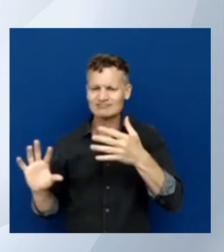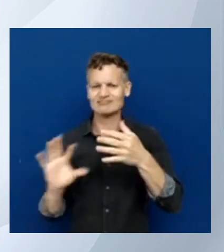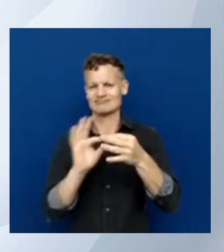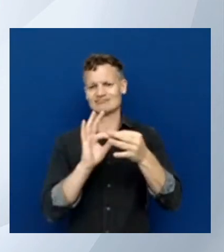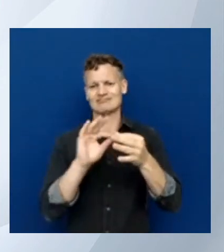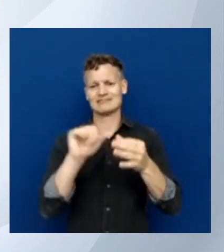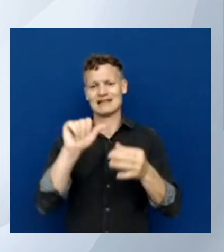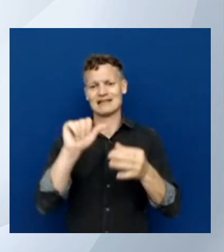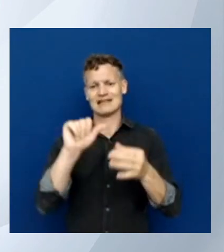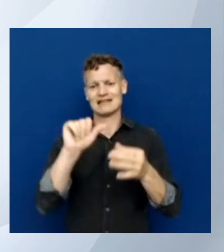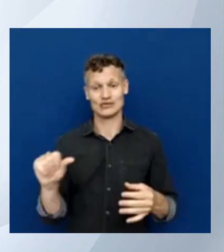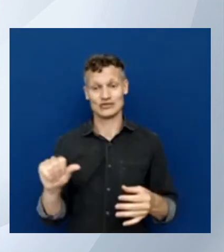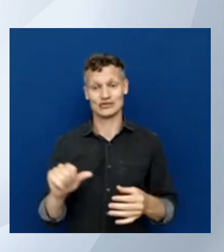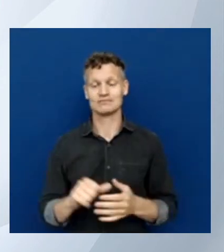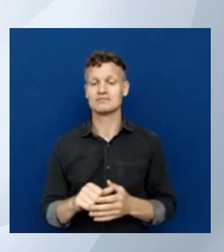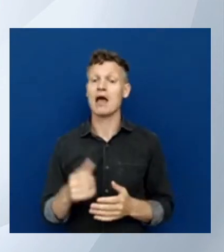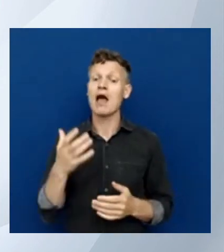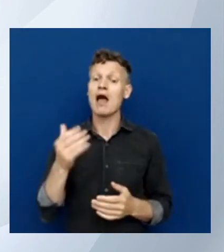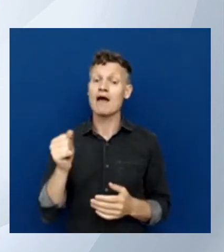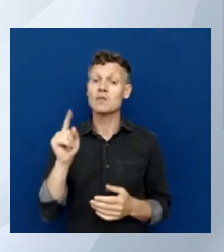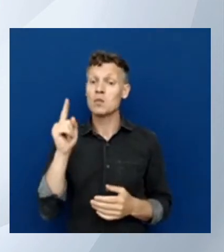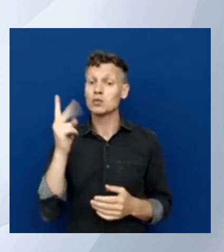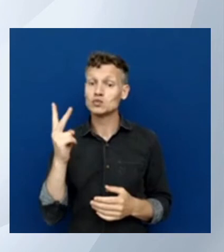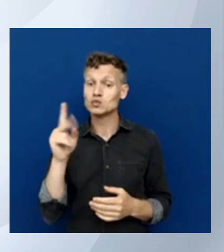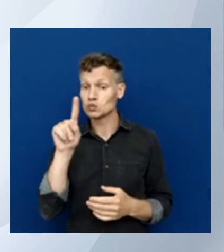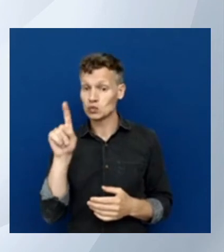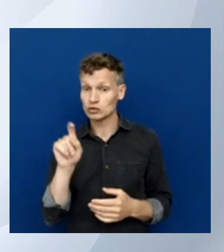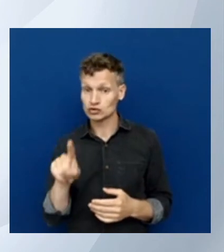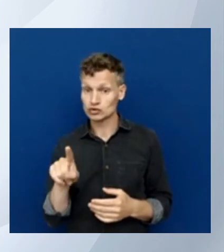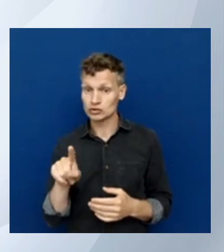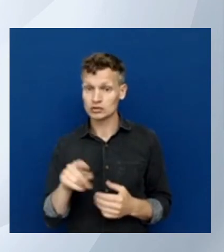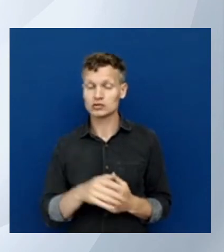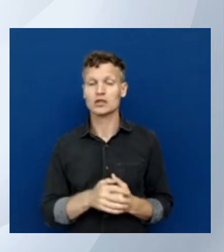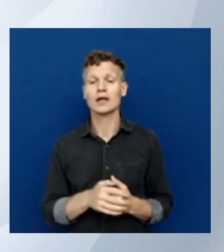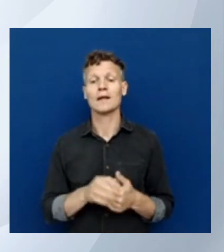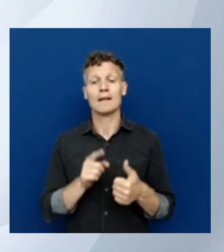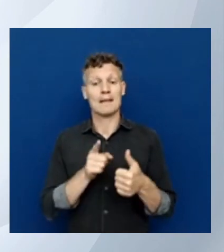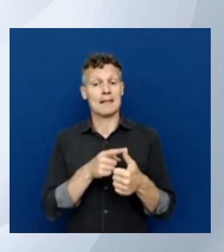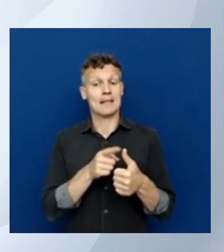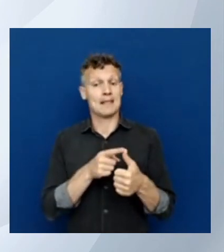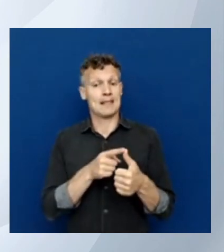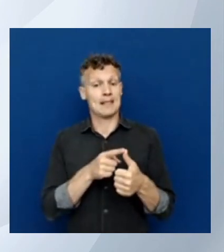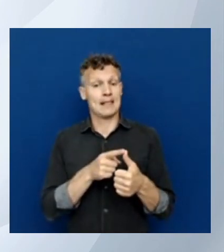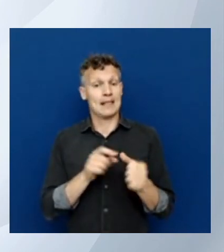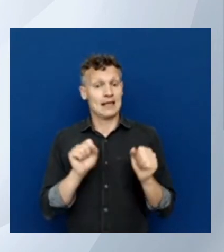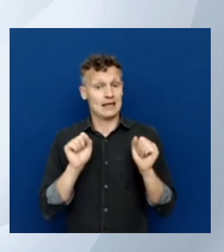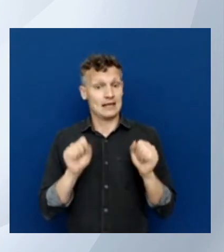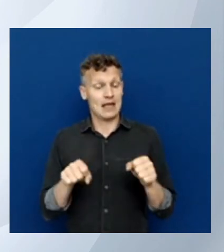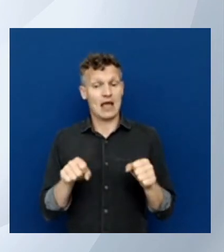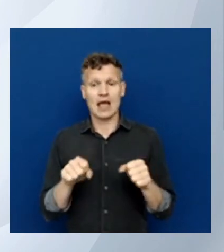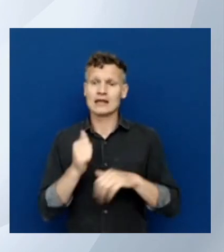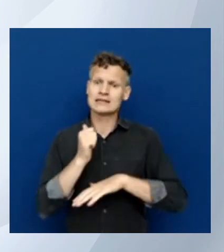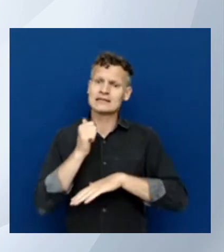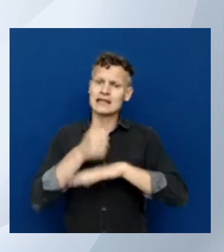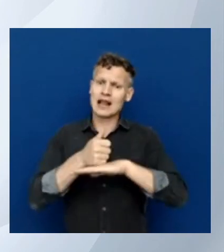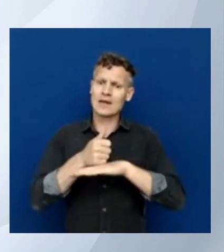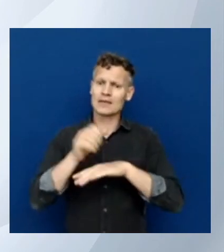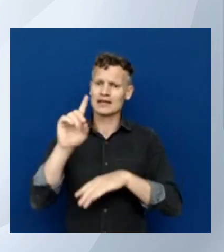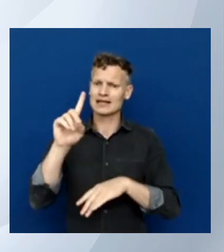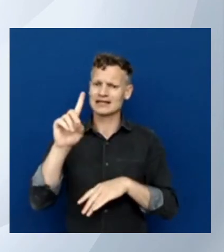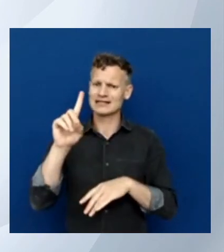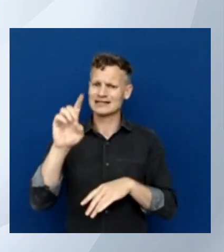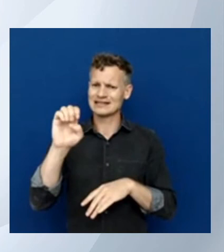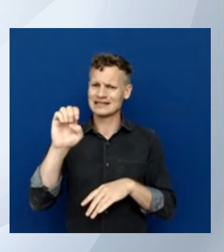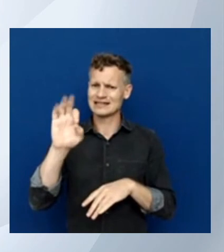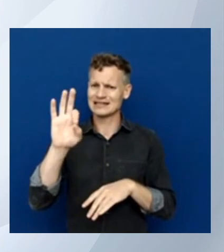for you one was is it possible to set default values for location for example so the